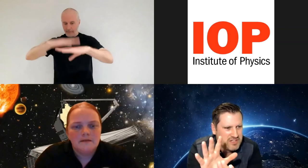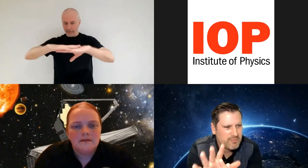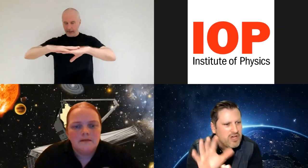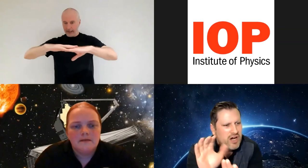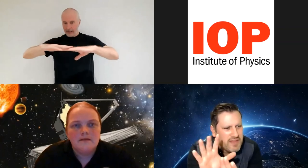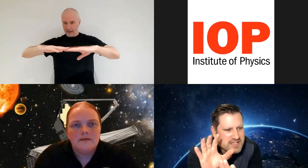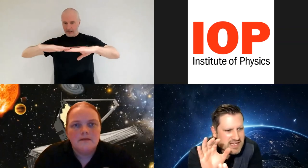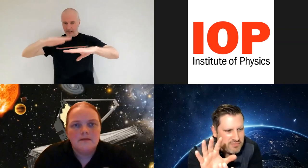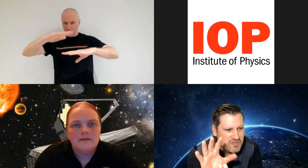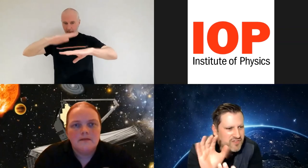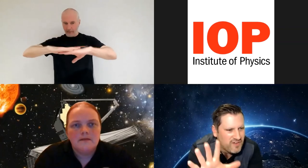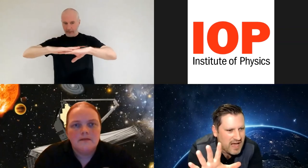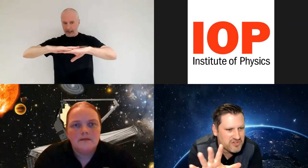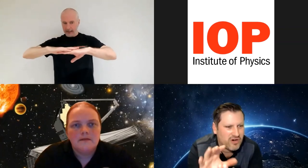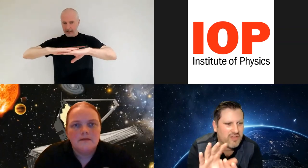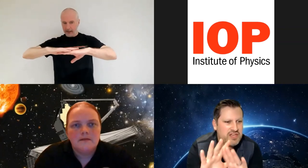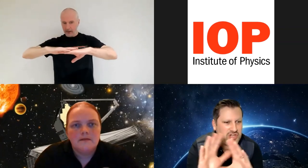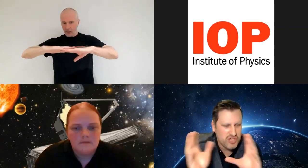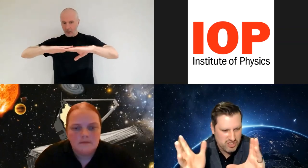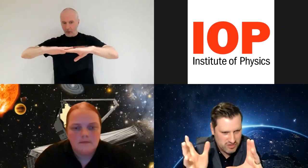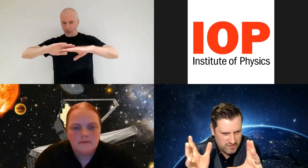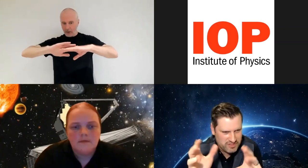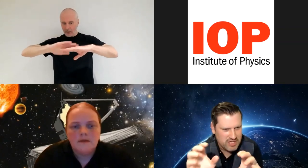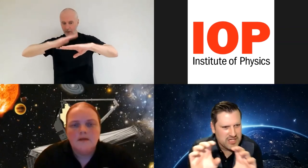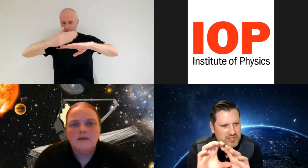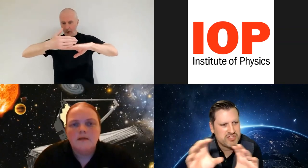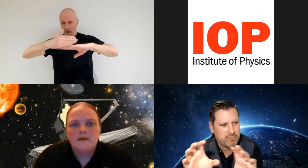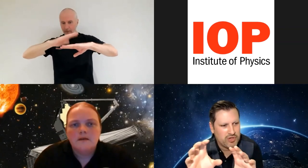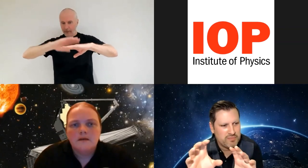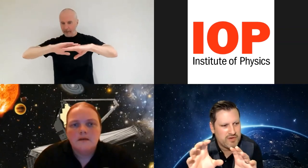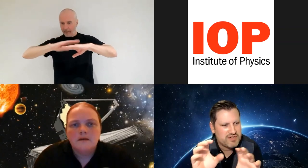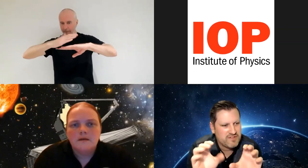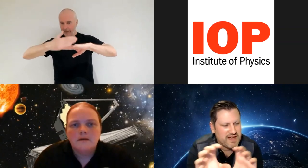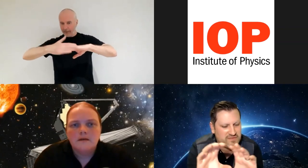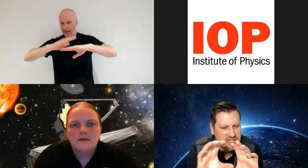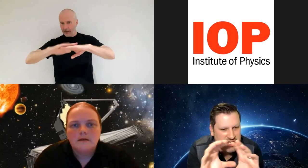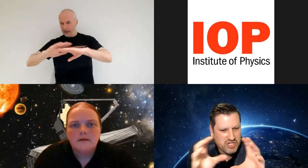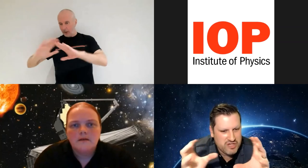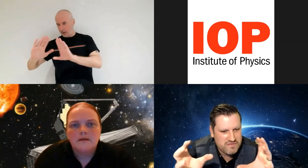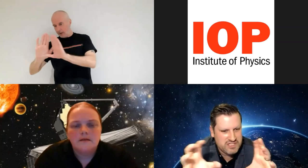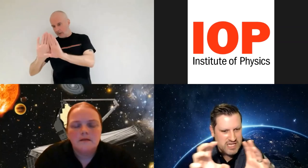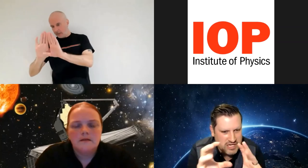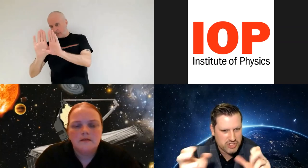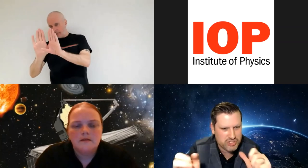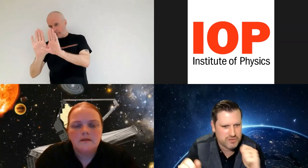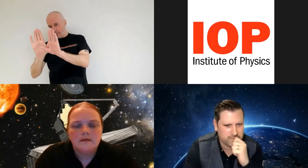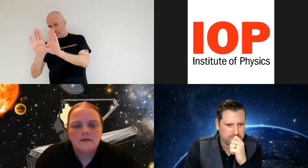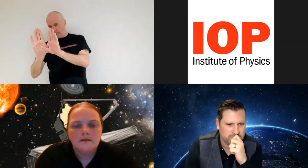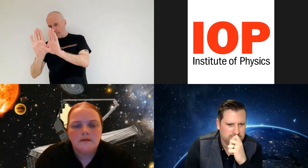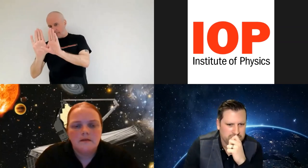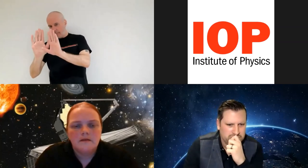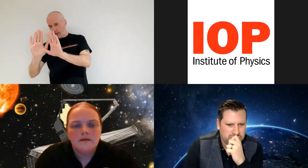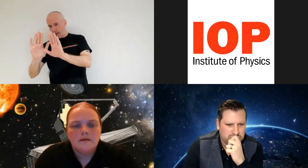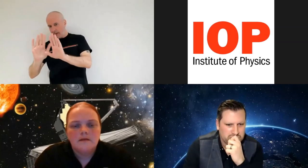actuators and are they segments flat or are they curved so the deployed mirror is effectively a curved dish